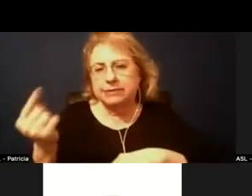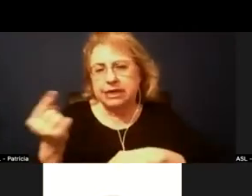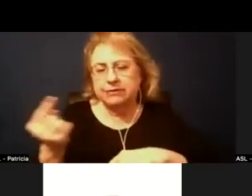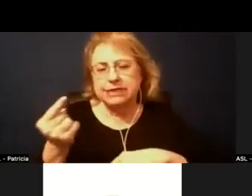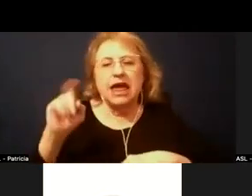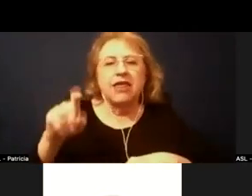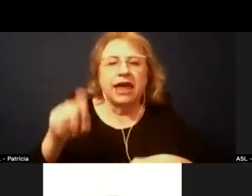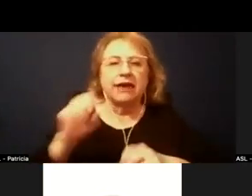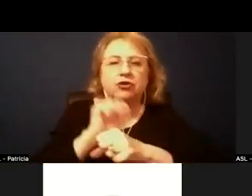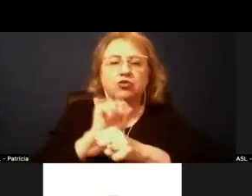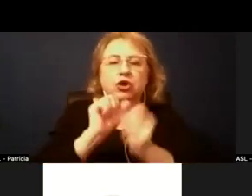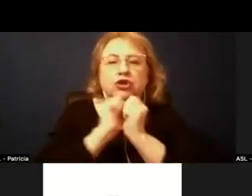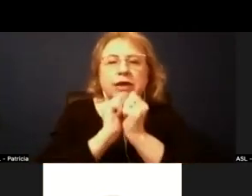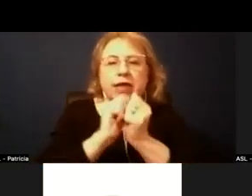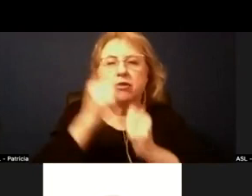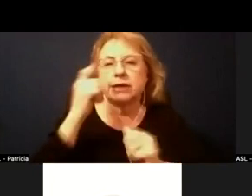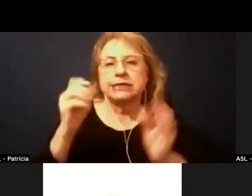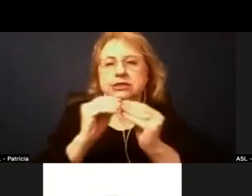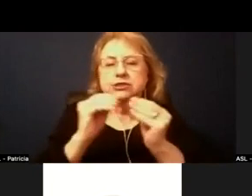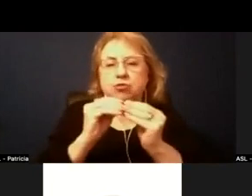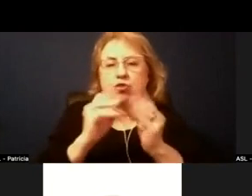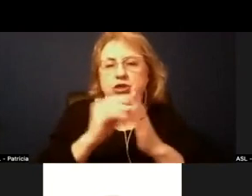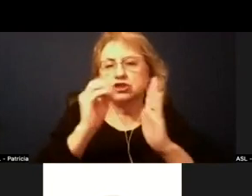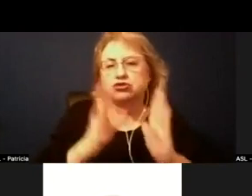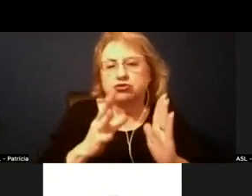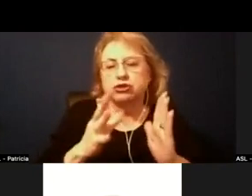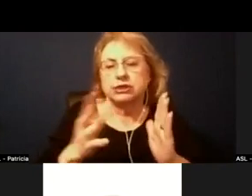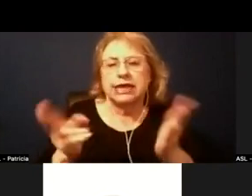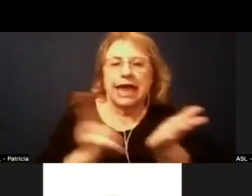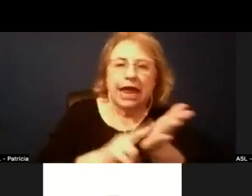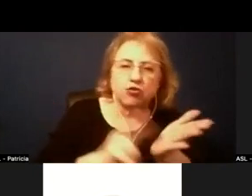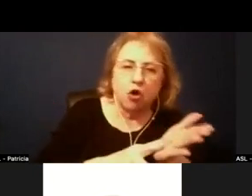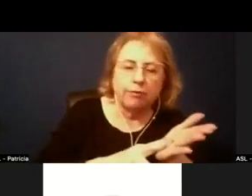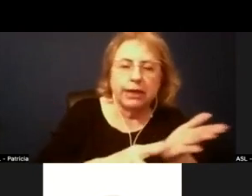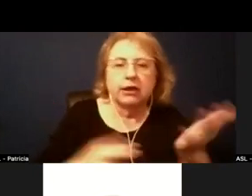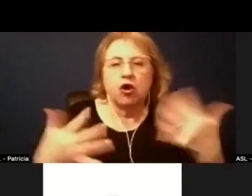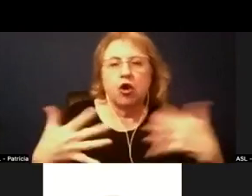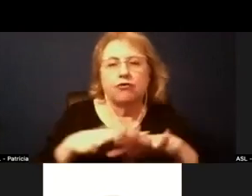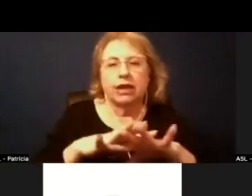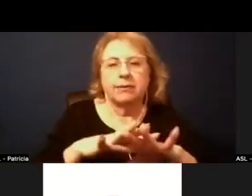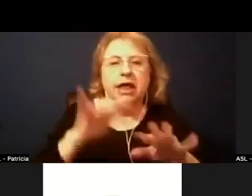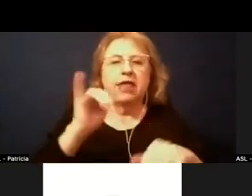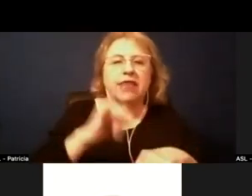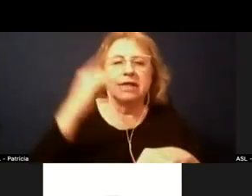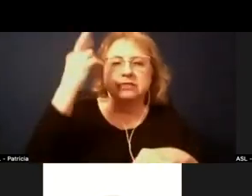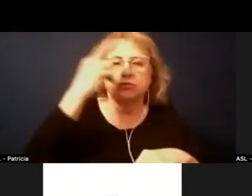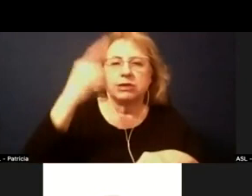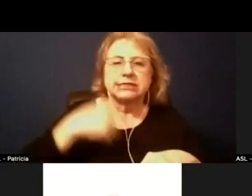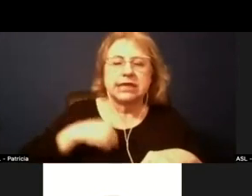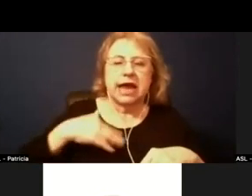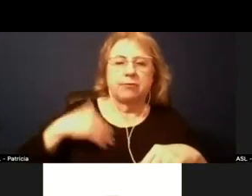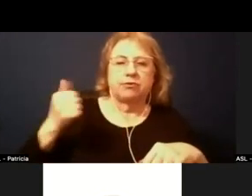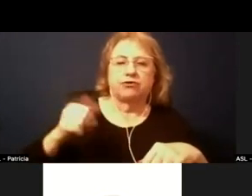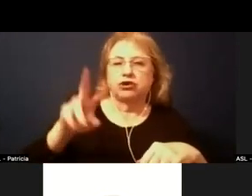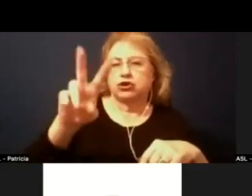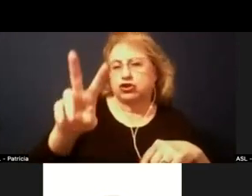there's more uh student enrollment overlap and so that's why I favor uh two-way um